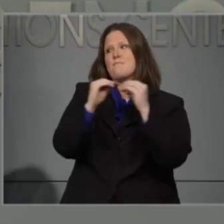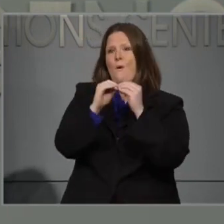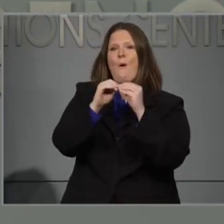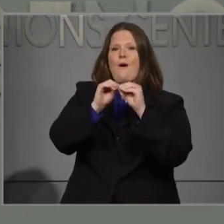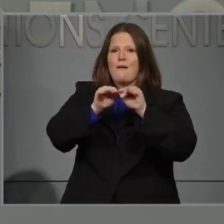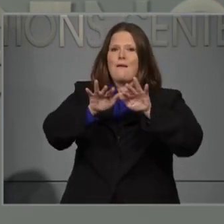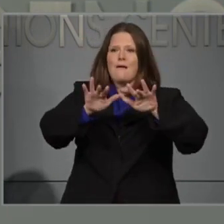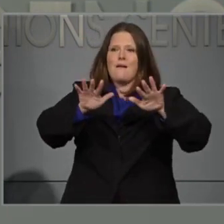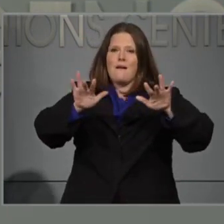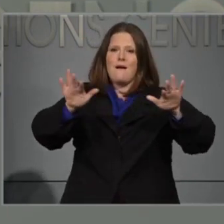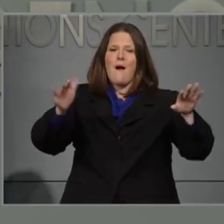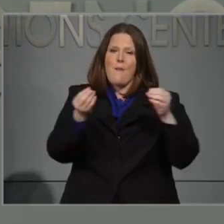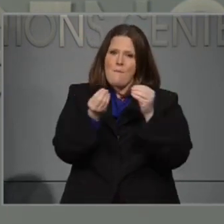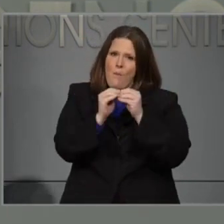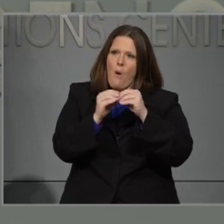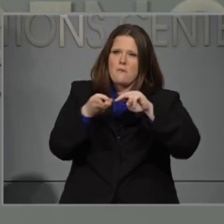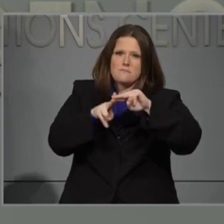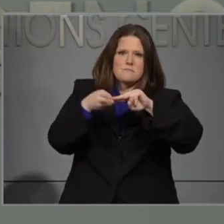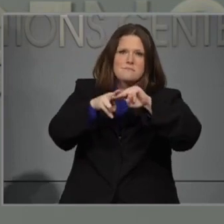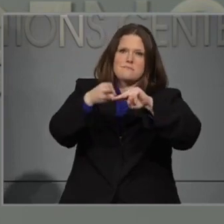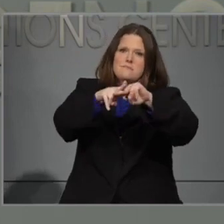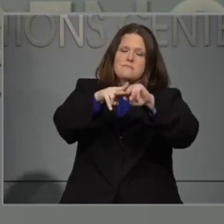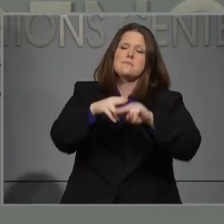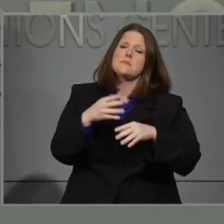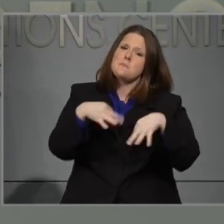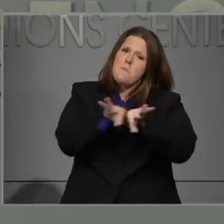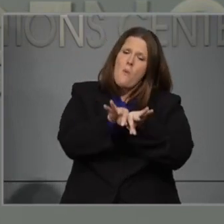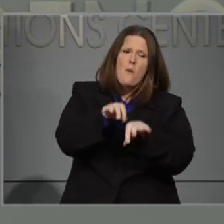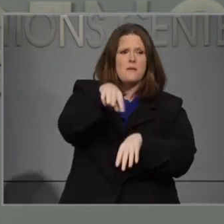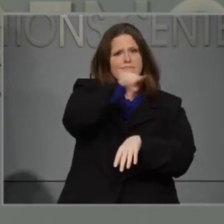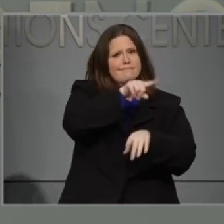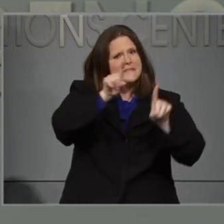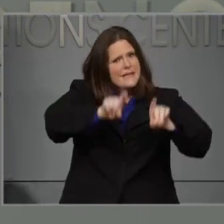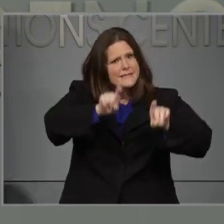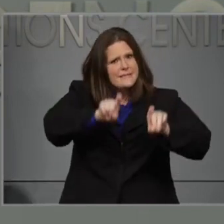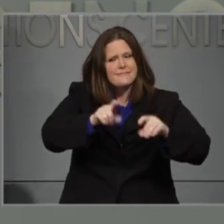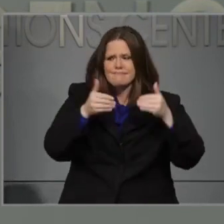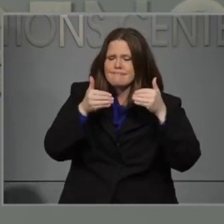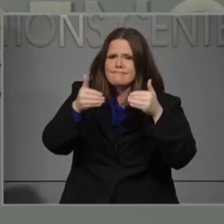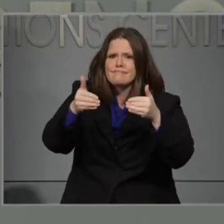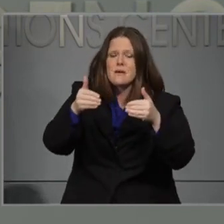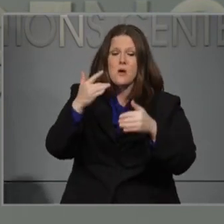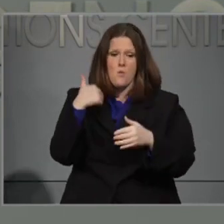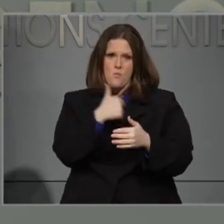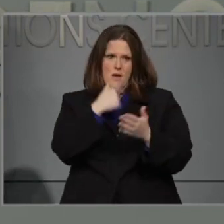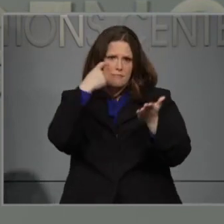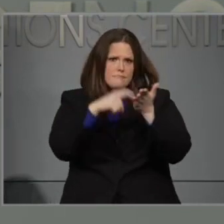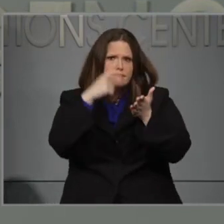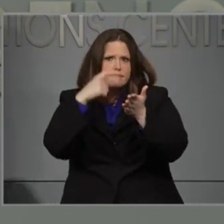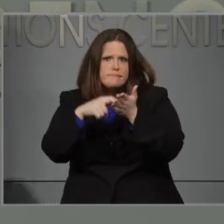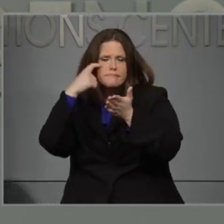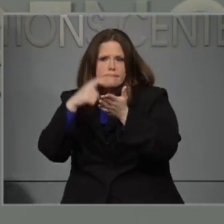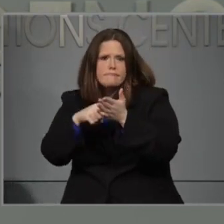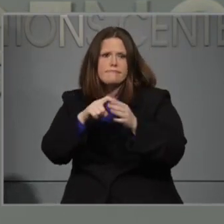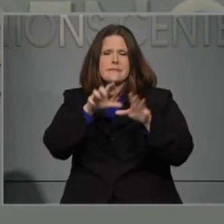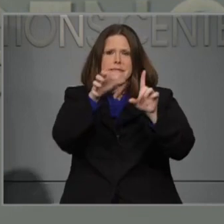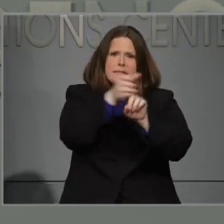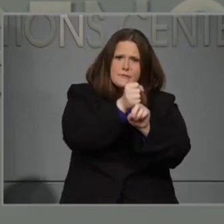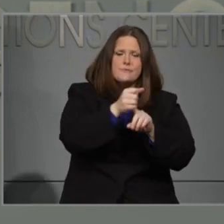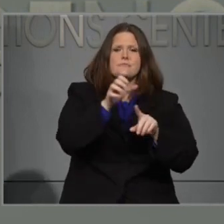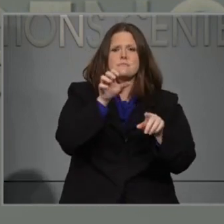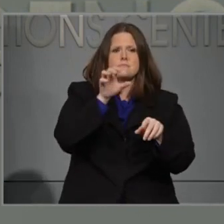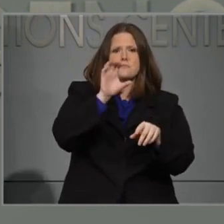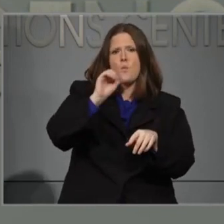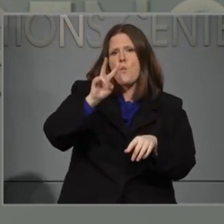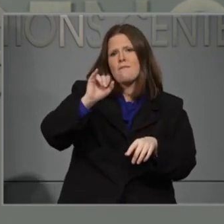It's important that people get tested to help us slow the threat of the virus. Unfortunately, we have heard that some are having trouble